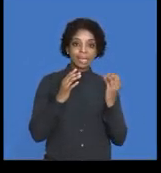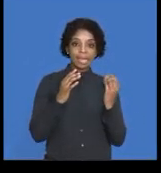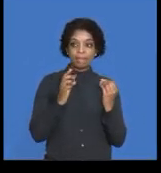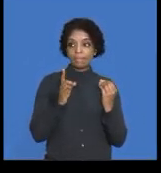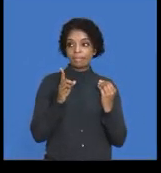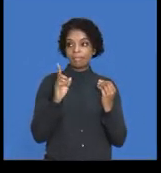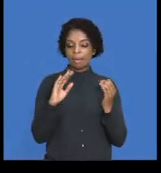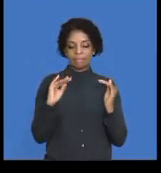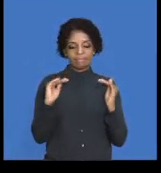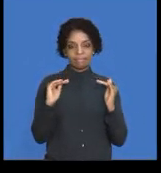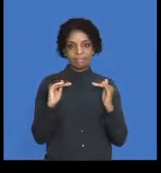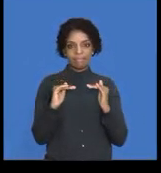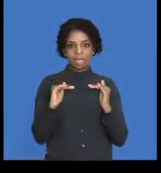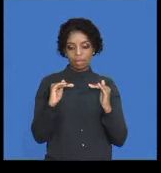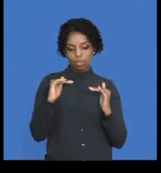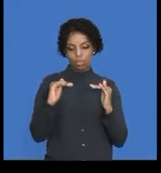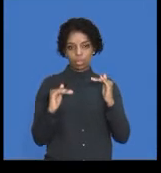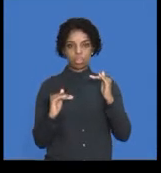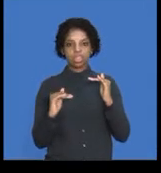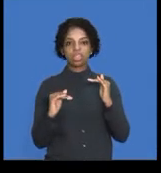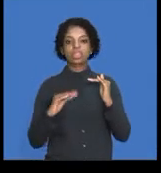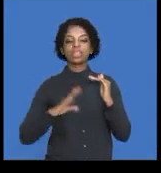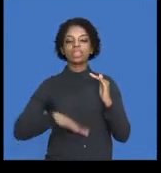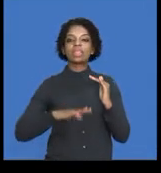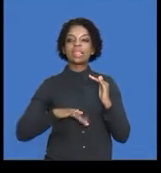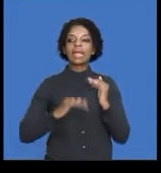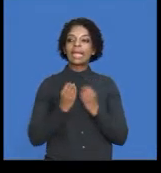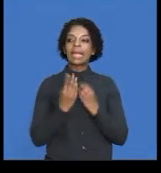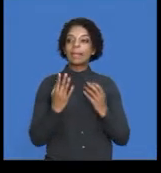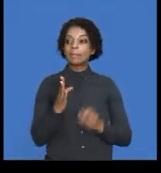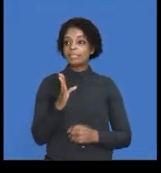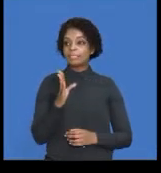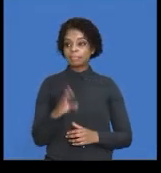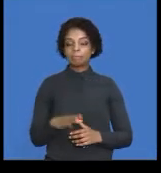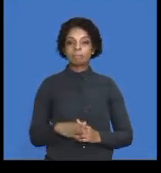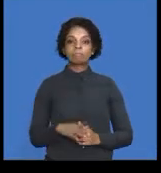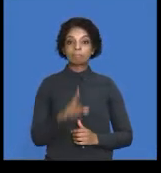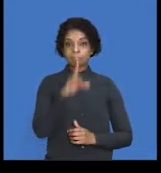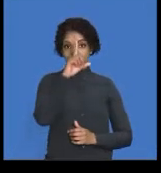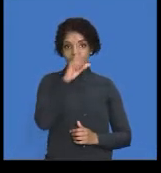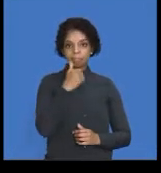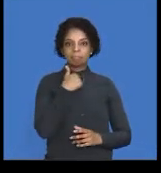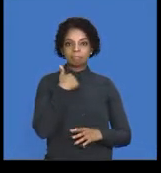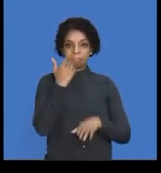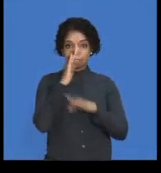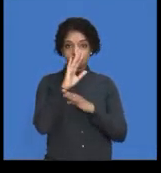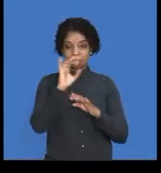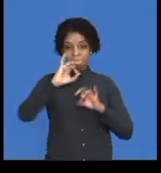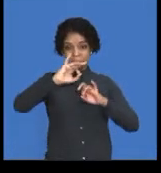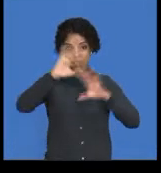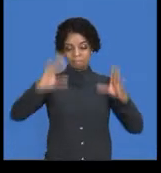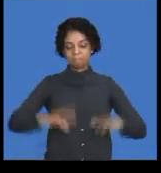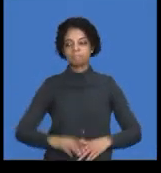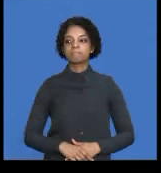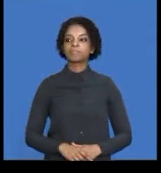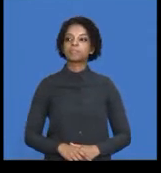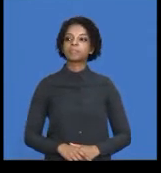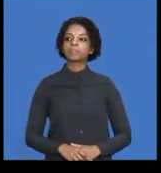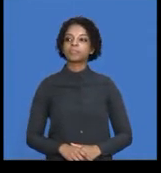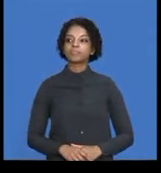and the number of units produced and sold. Let's just do this to make it much more clearer.